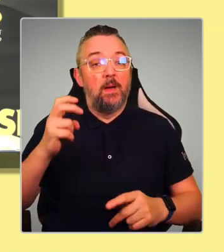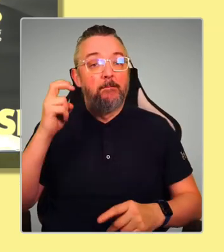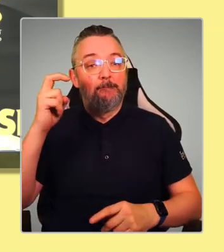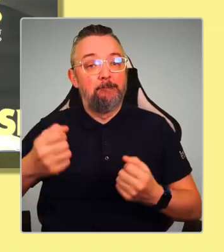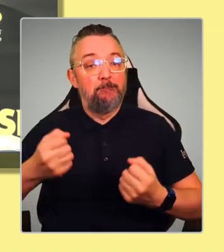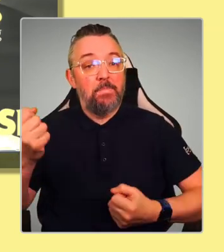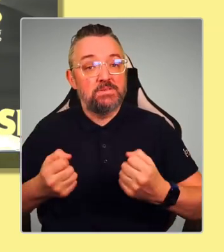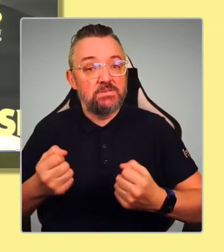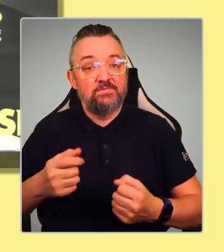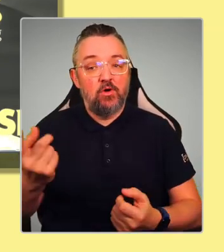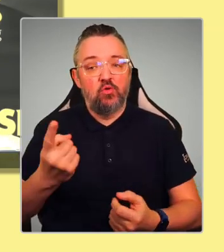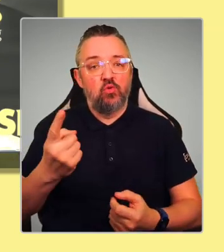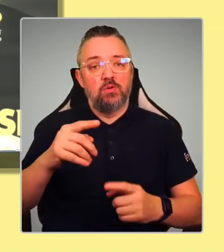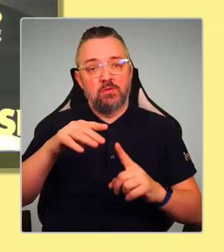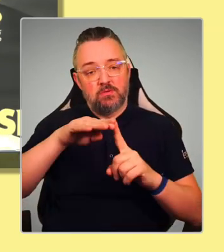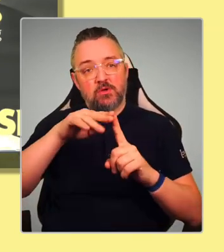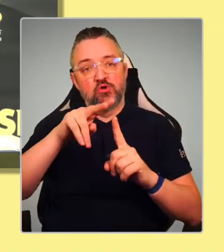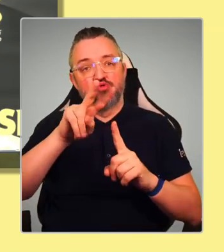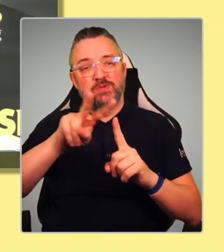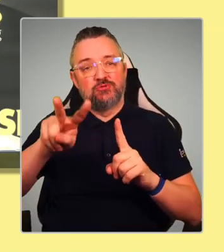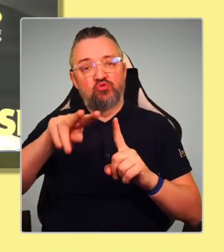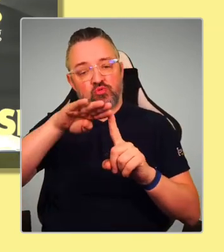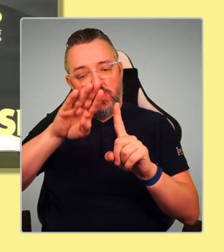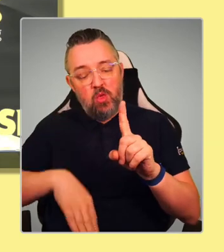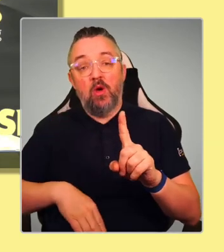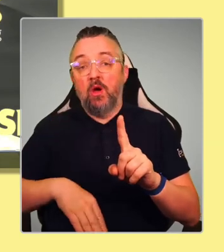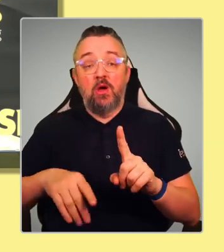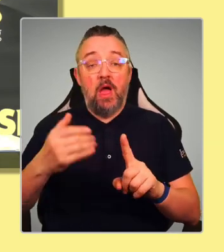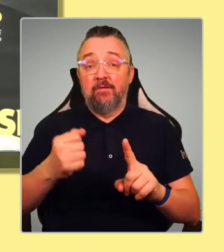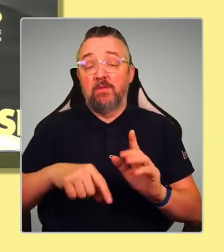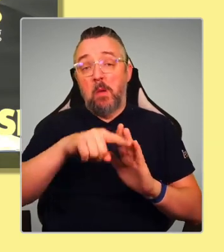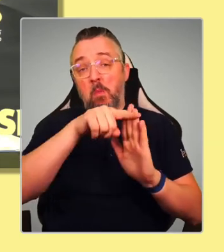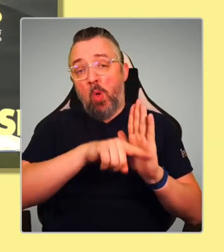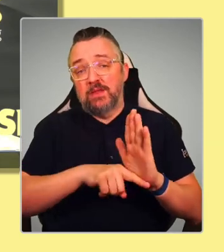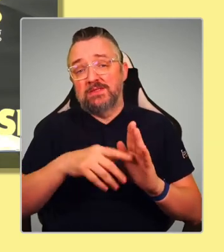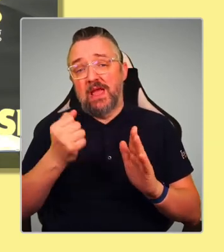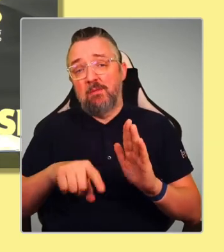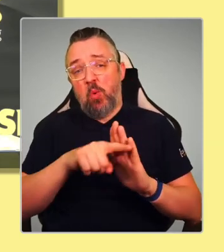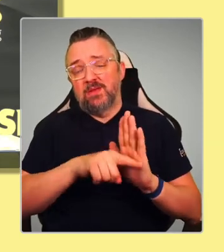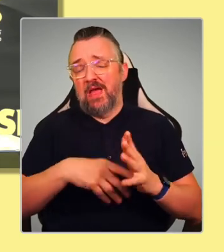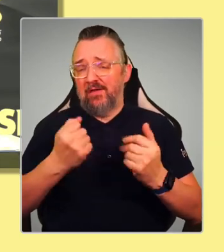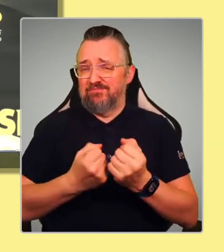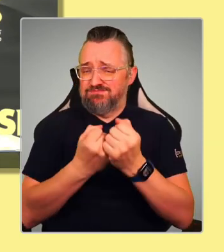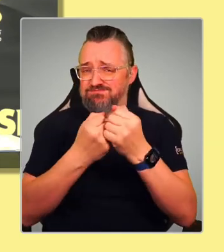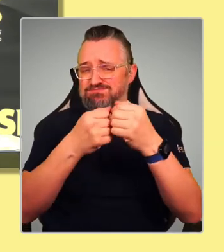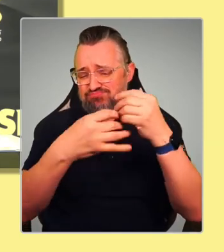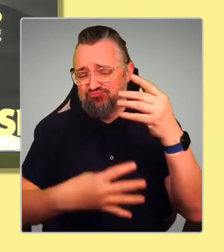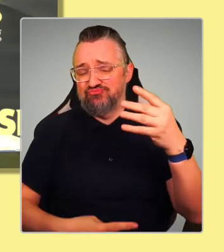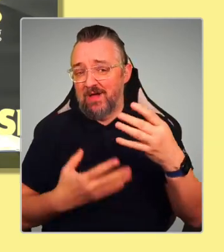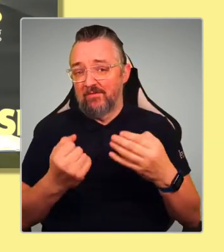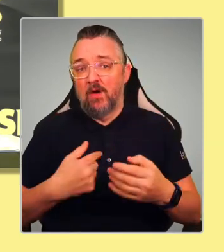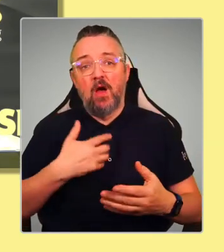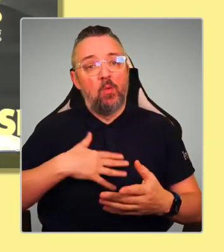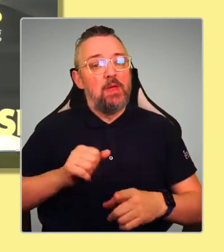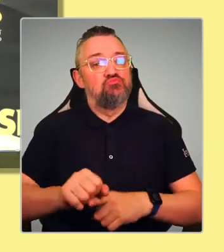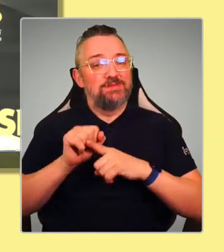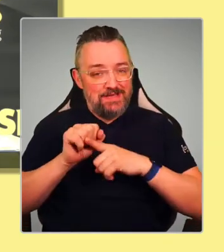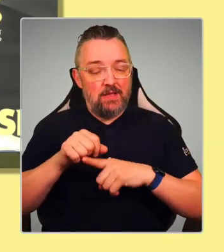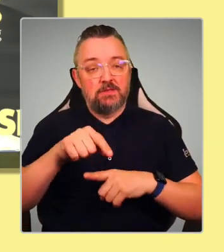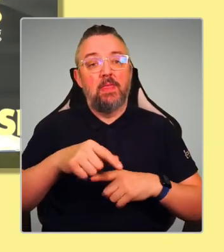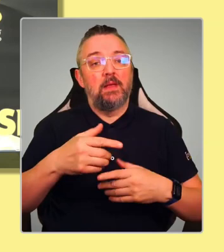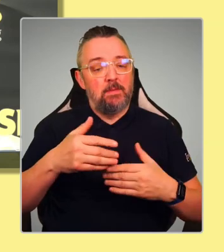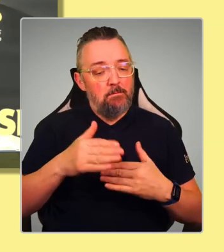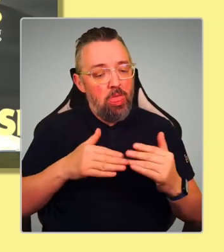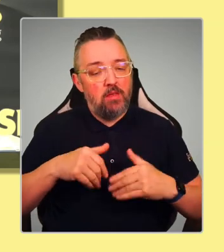is really well regarded. And I could go on. There's so many policies. So I would look to protect that legacy and to build on that. And I have some other